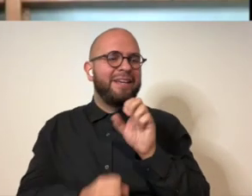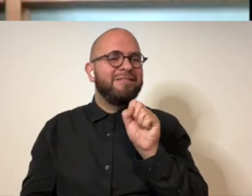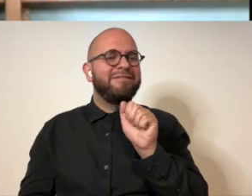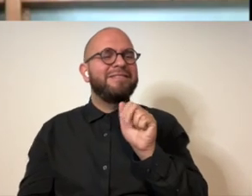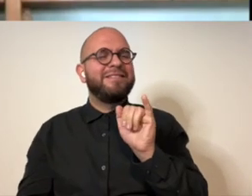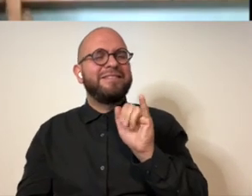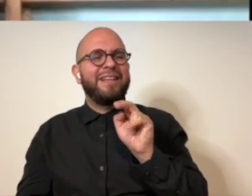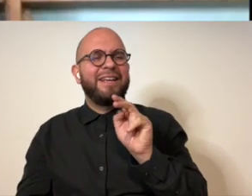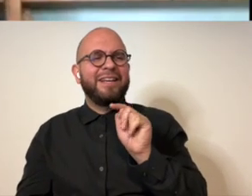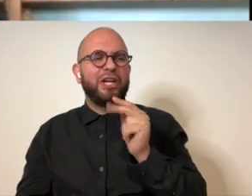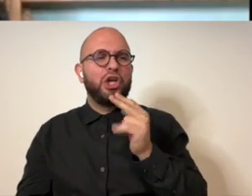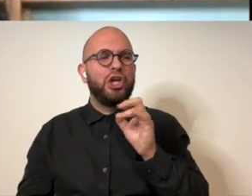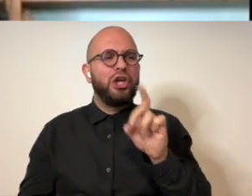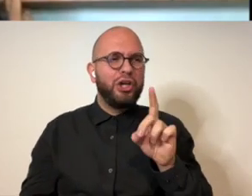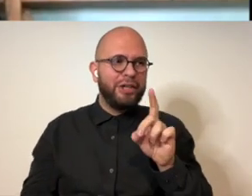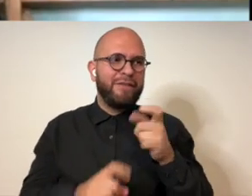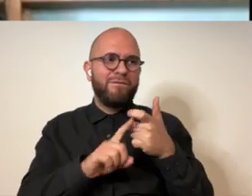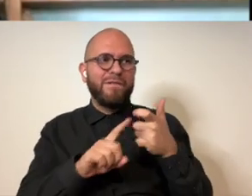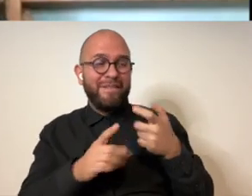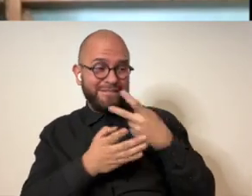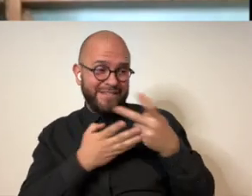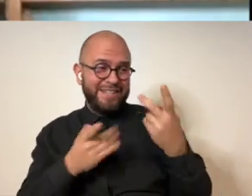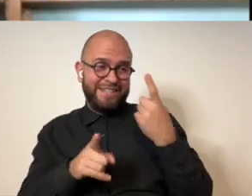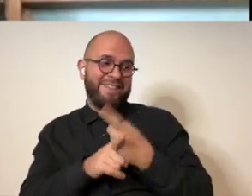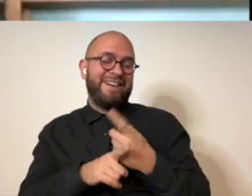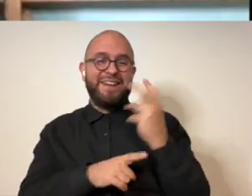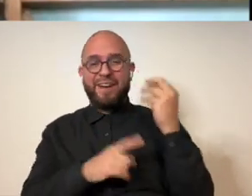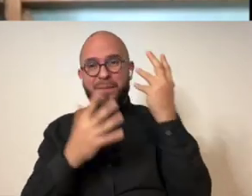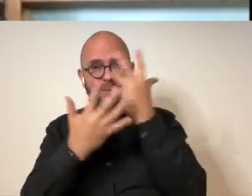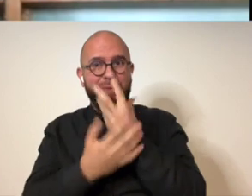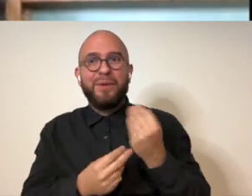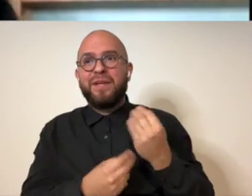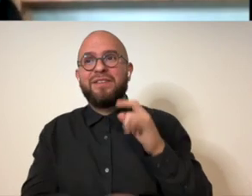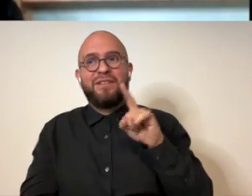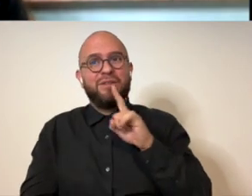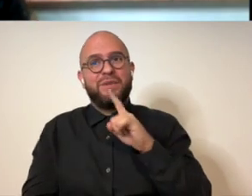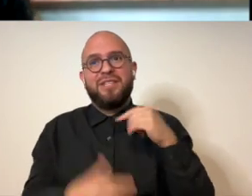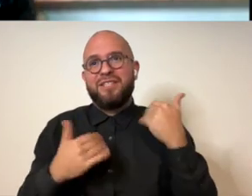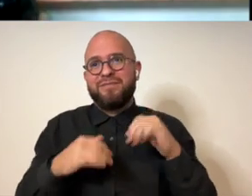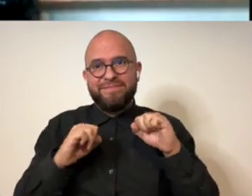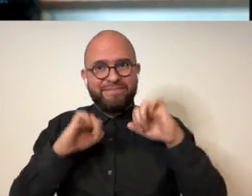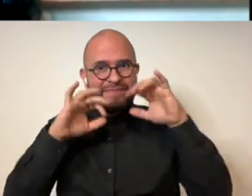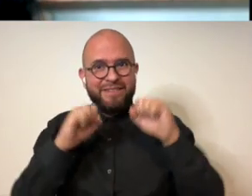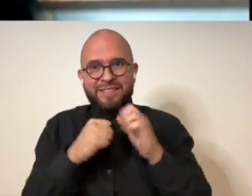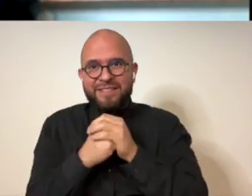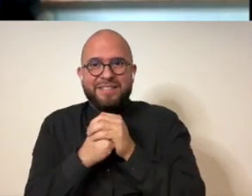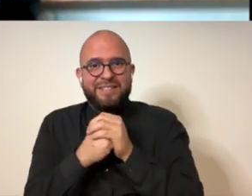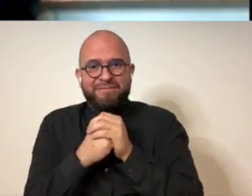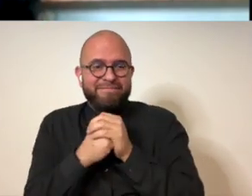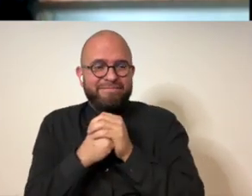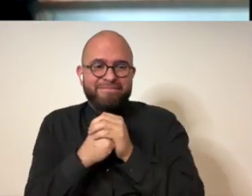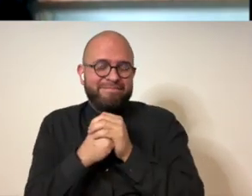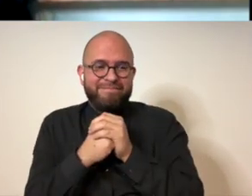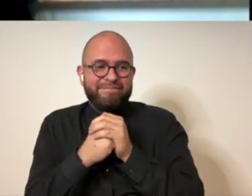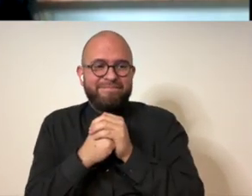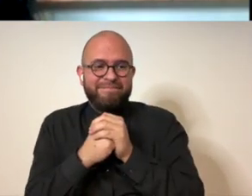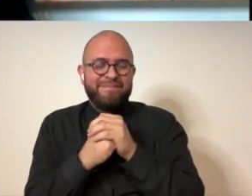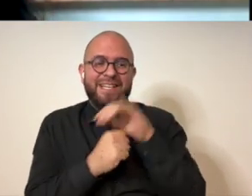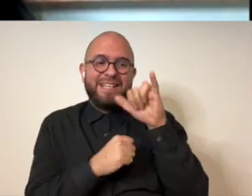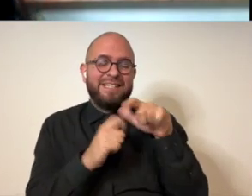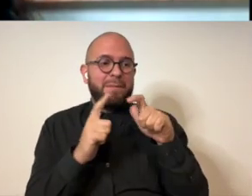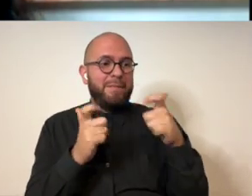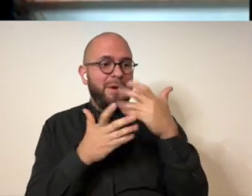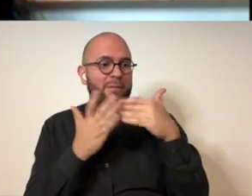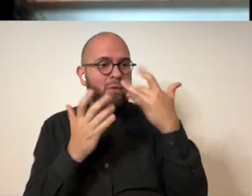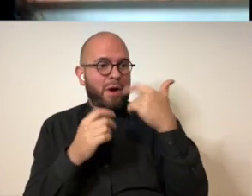but and making beauty so that's really fabulous and just a big part of why anthony and i felt your work was